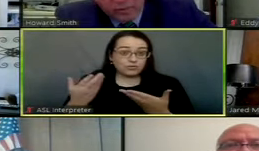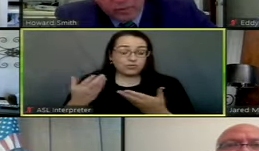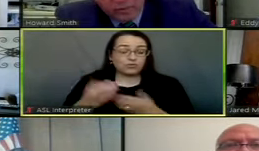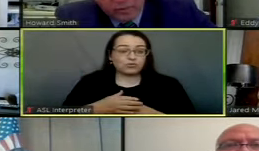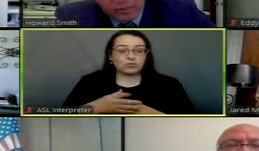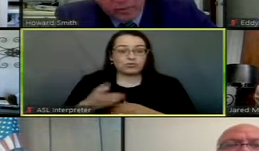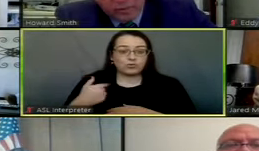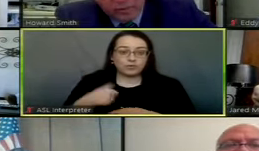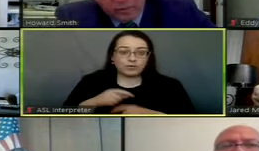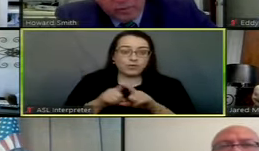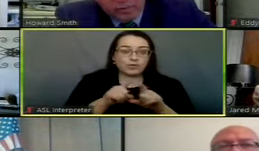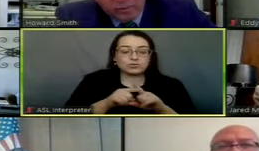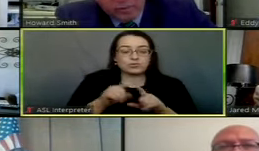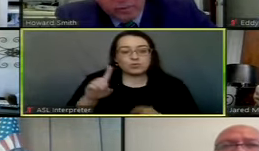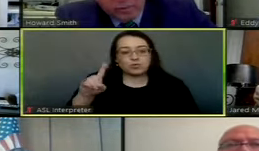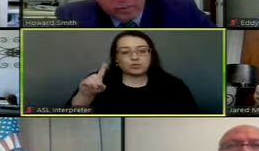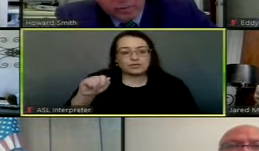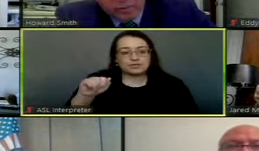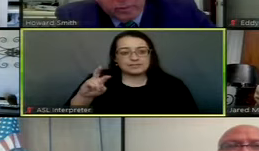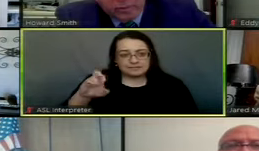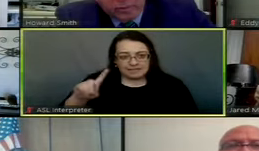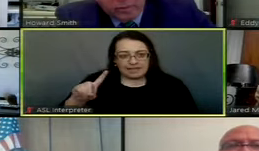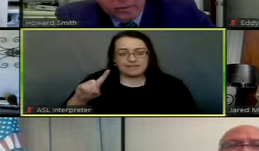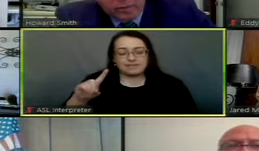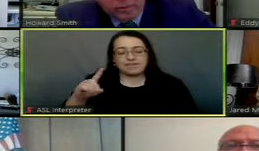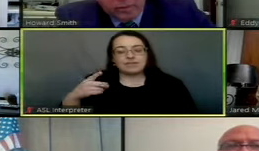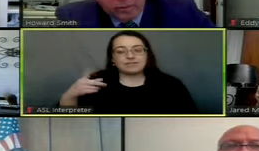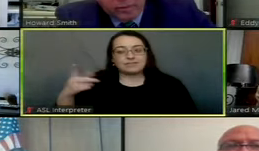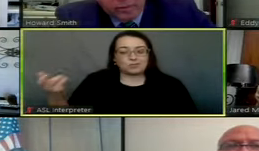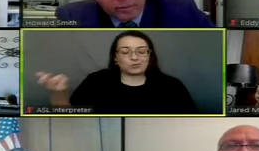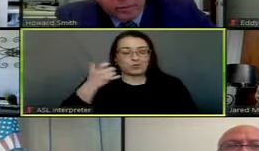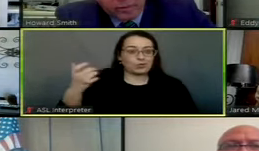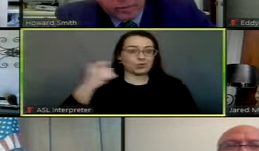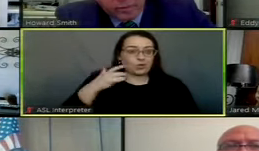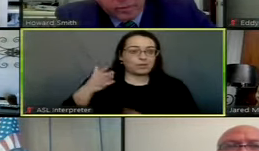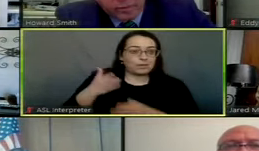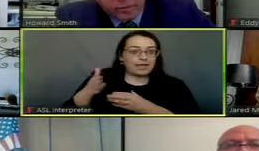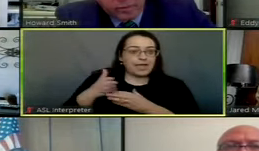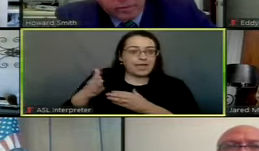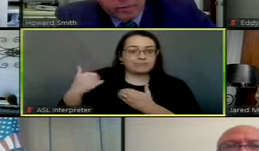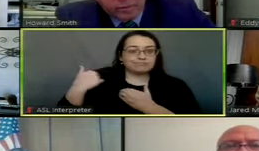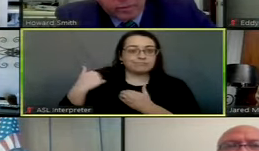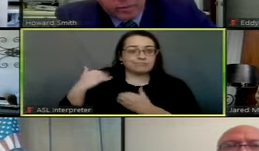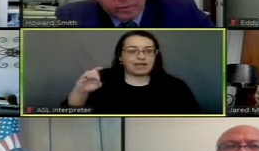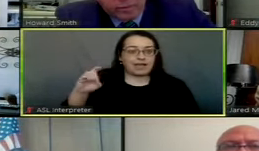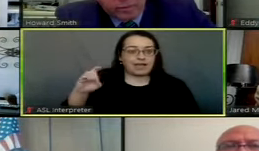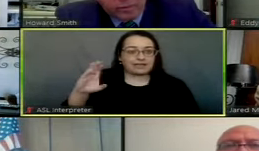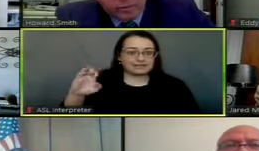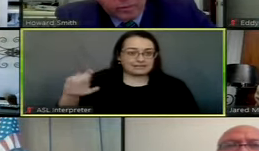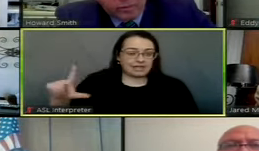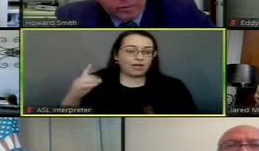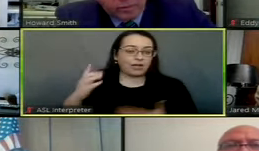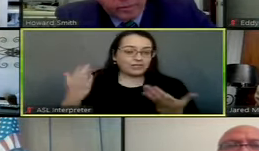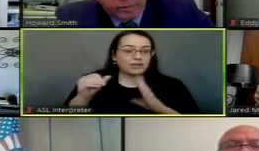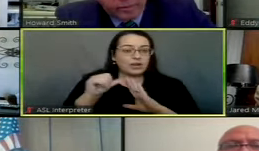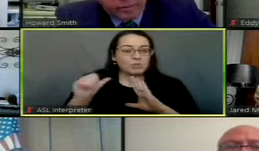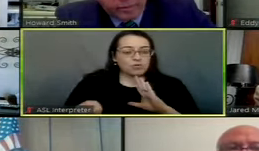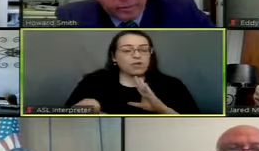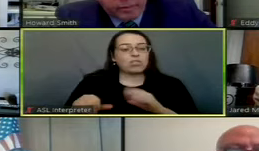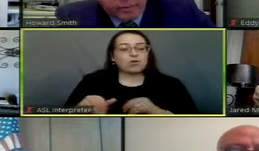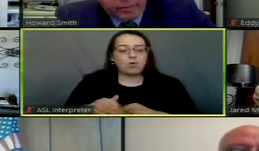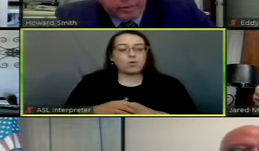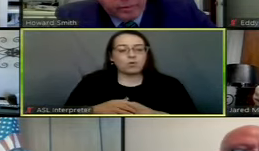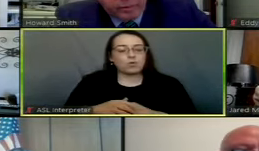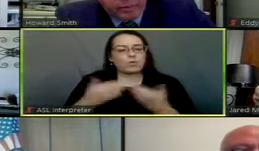We also had David Hudson personally giving us calls, who's, you know, the main person in charge out at Excel here in Amarillo. And so